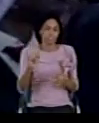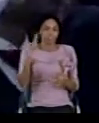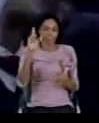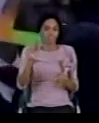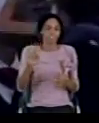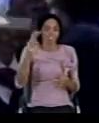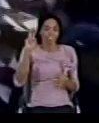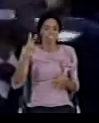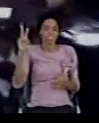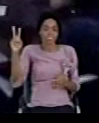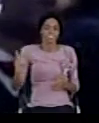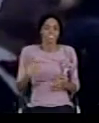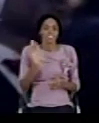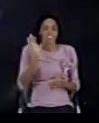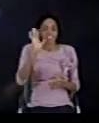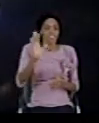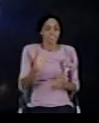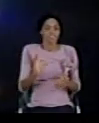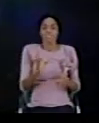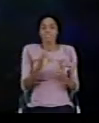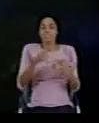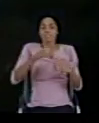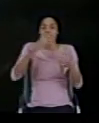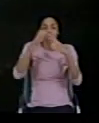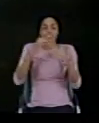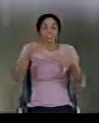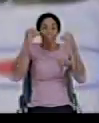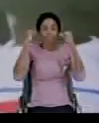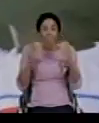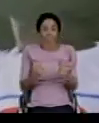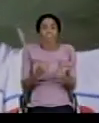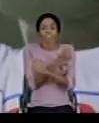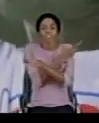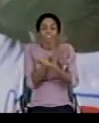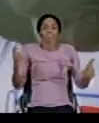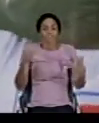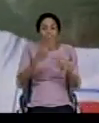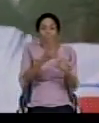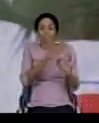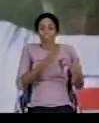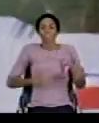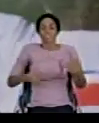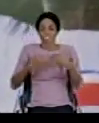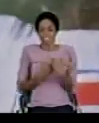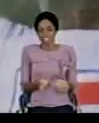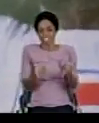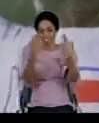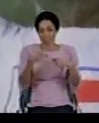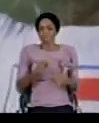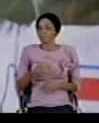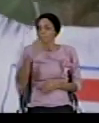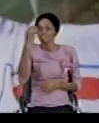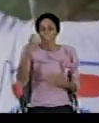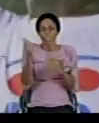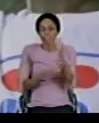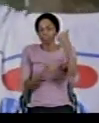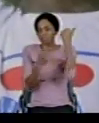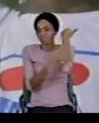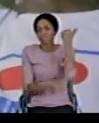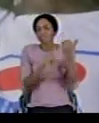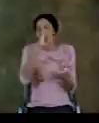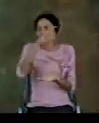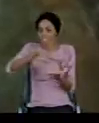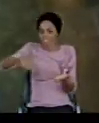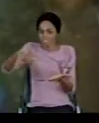for the Supernatural Deliverance from Christ has now arrived. Because I'm telling you that every poverty is cancelled.